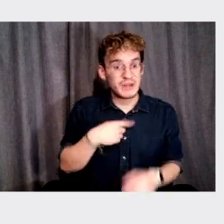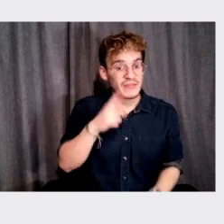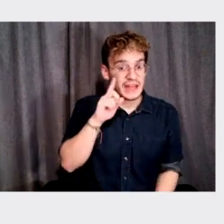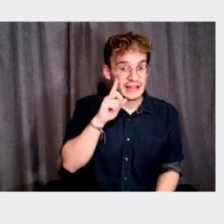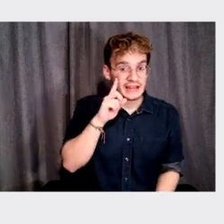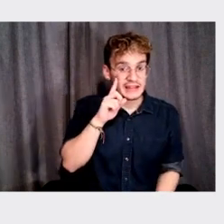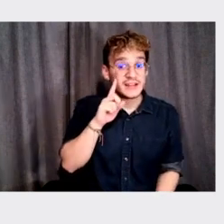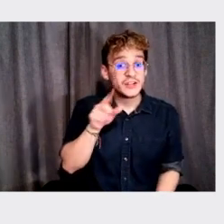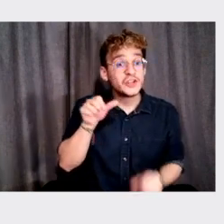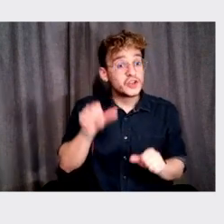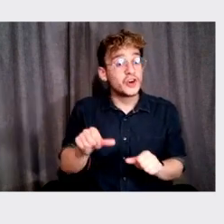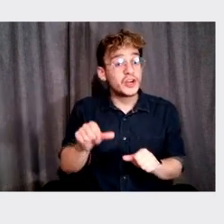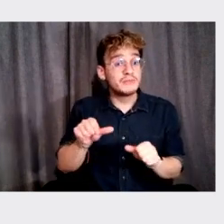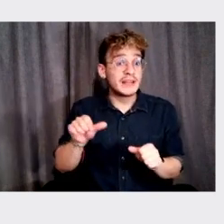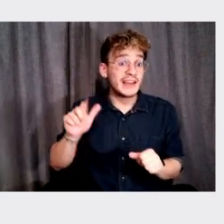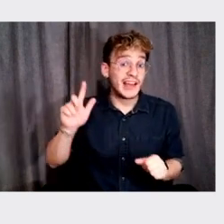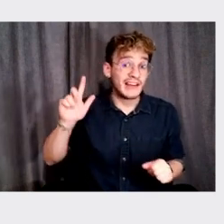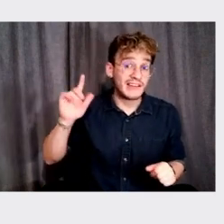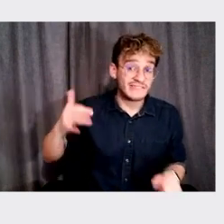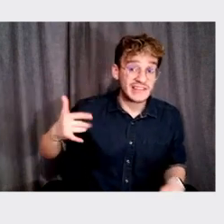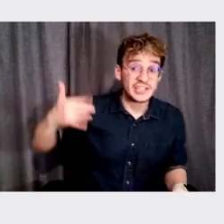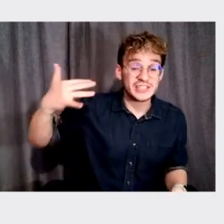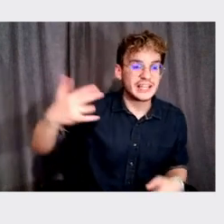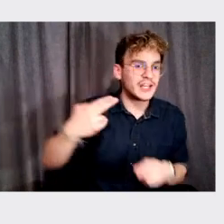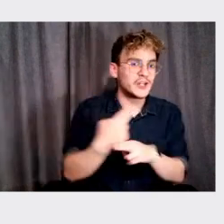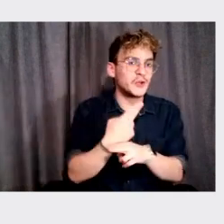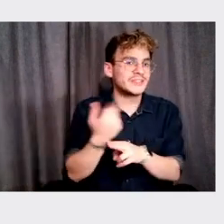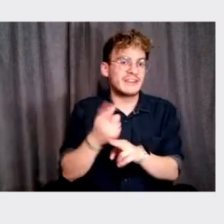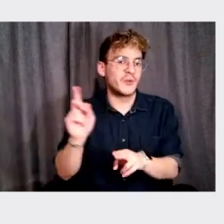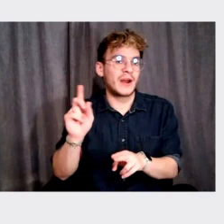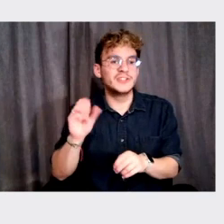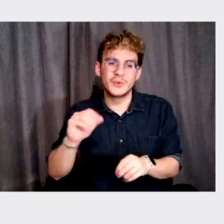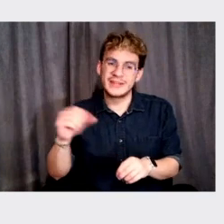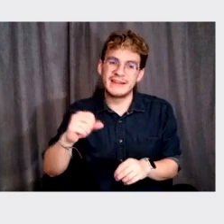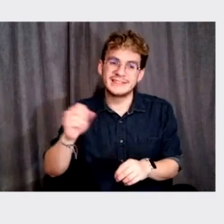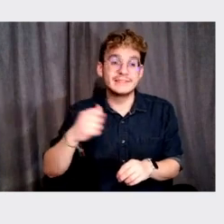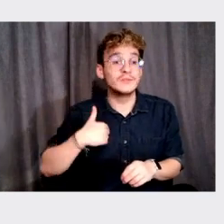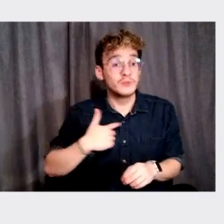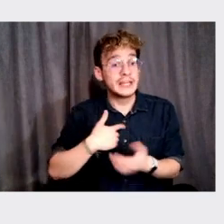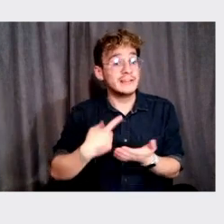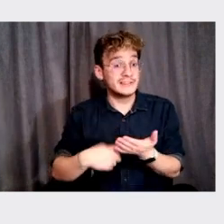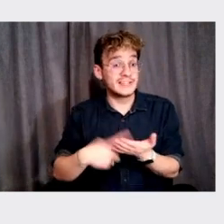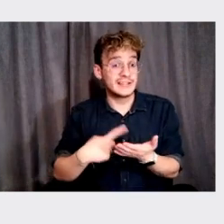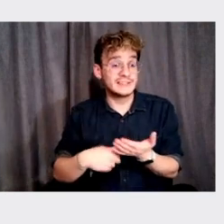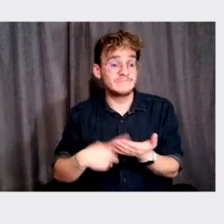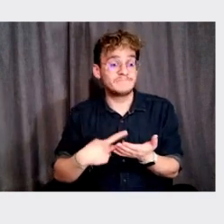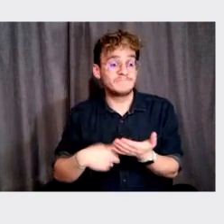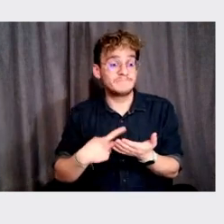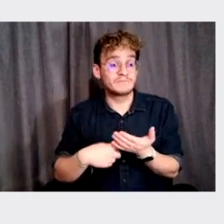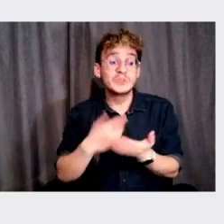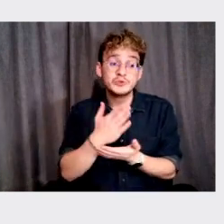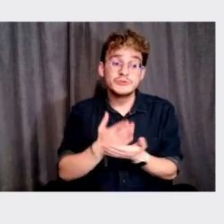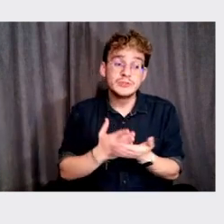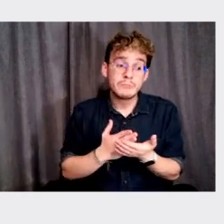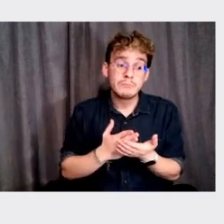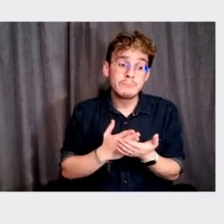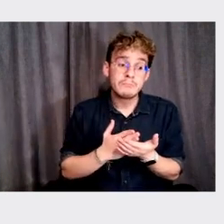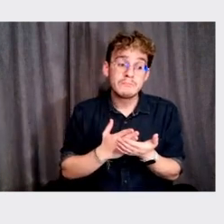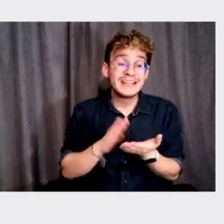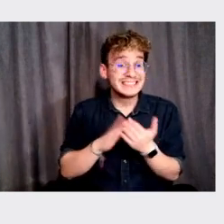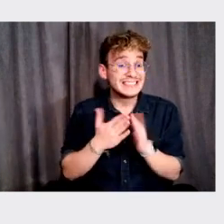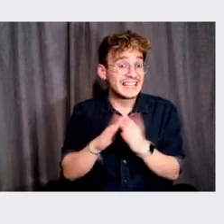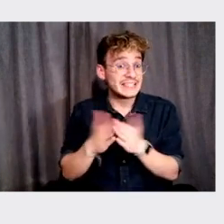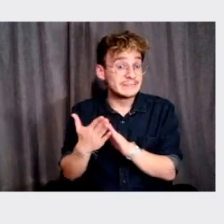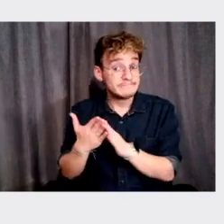that could be eventually, uh, used everywhere. So, so for sure. So we, we did talk, uh, to some, some cities,